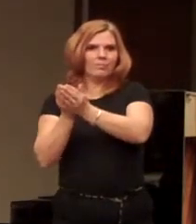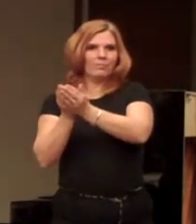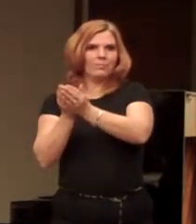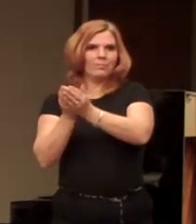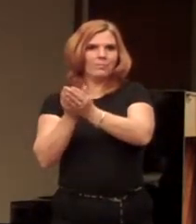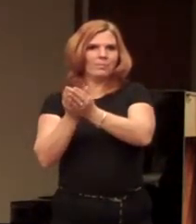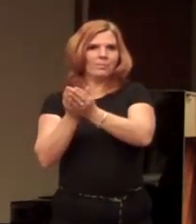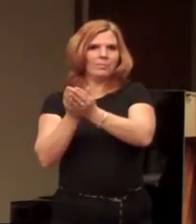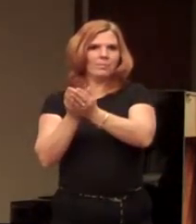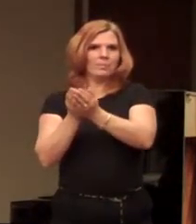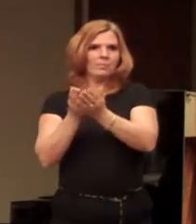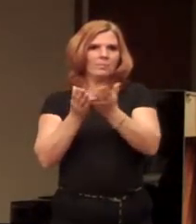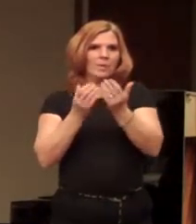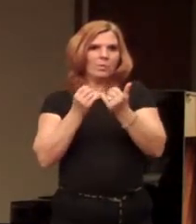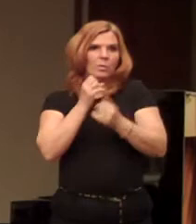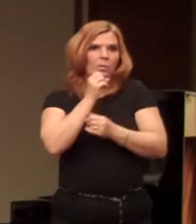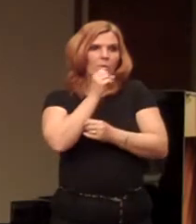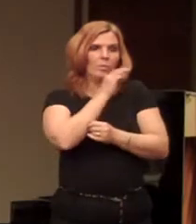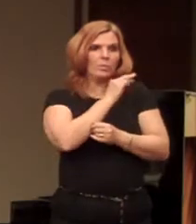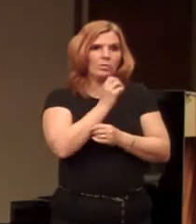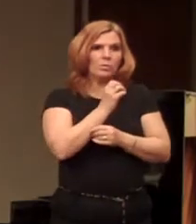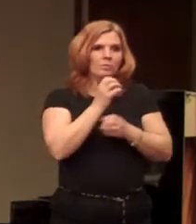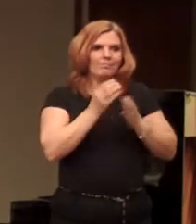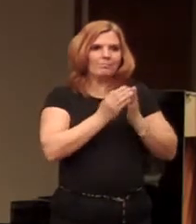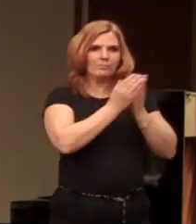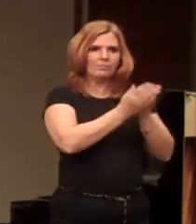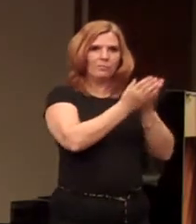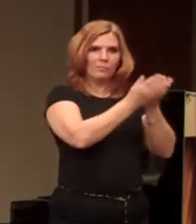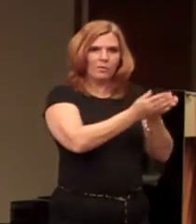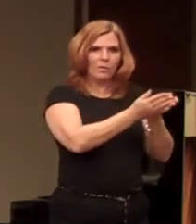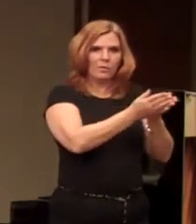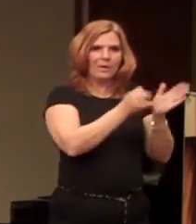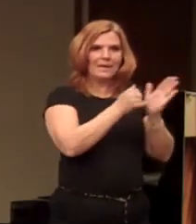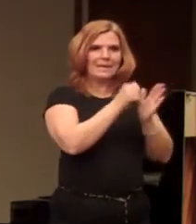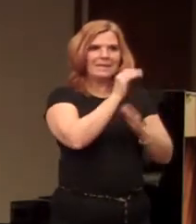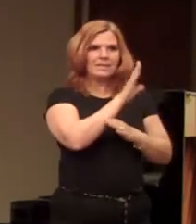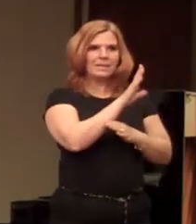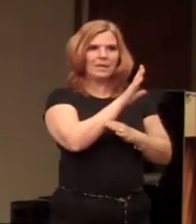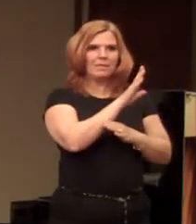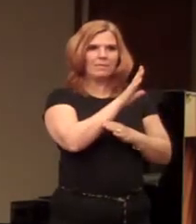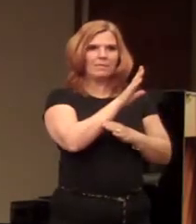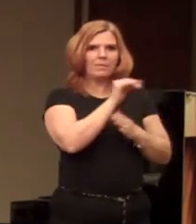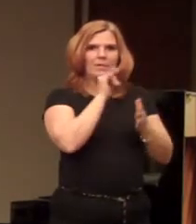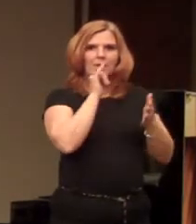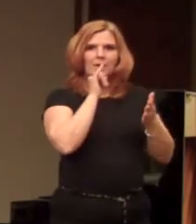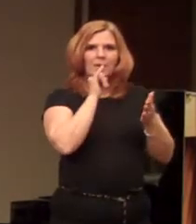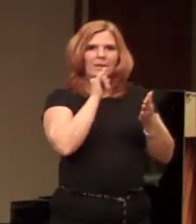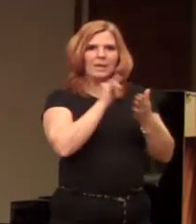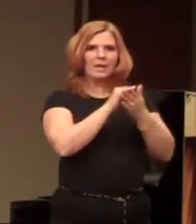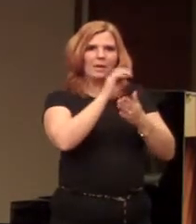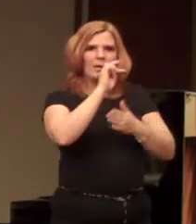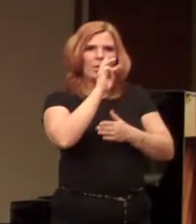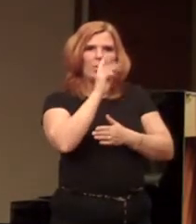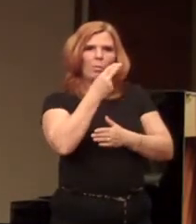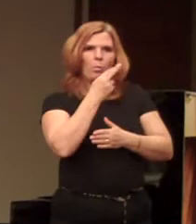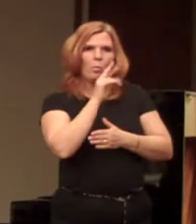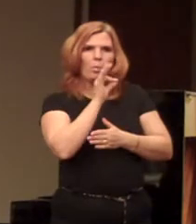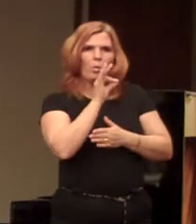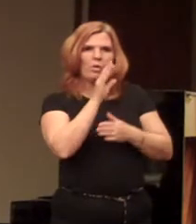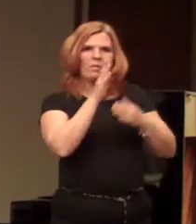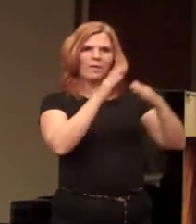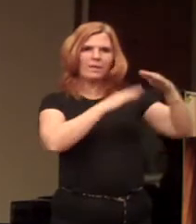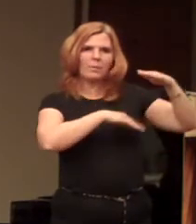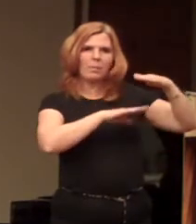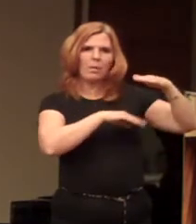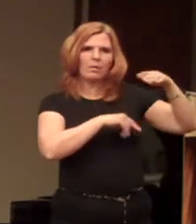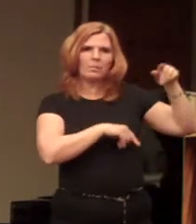St. Louis? Take a river transport. It's there. That wharf down there at the bottom